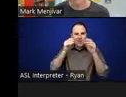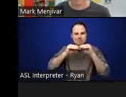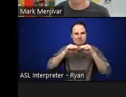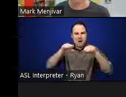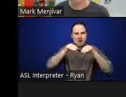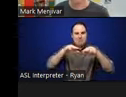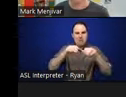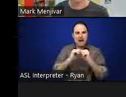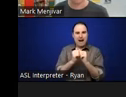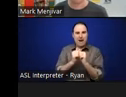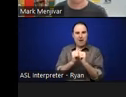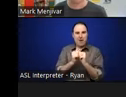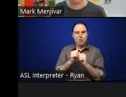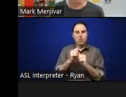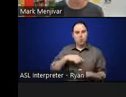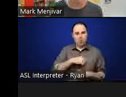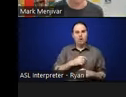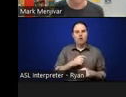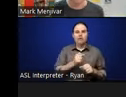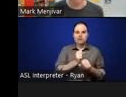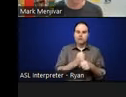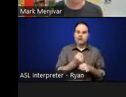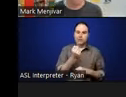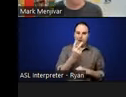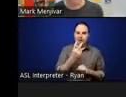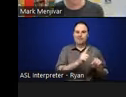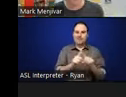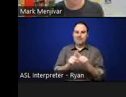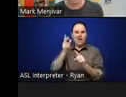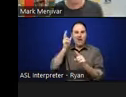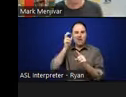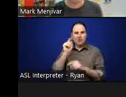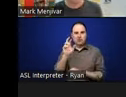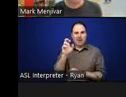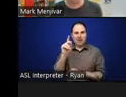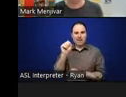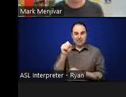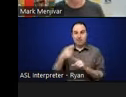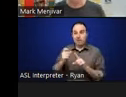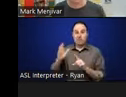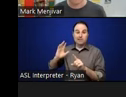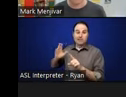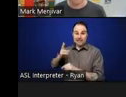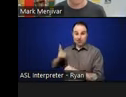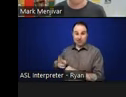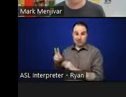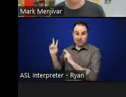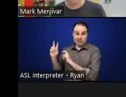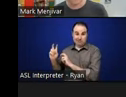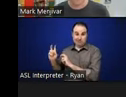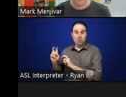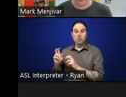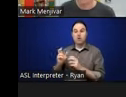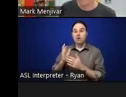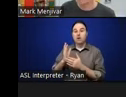tracks. Some of them were pulled from the original oral histories that were created years ago. Some were from the new interviews.